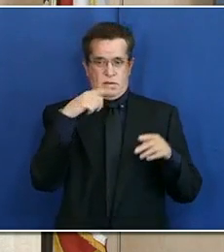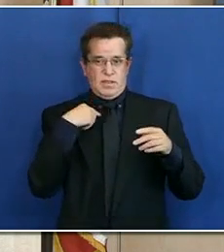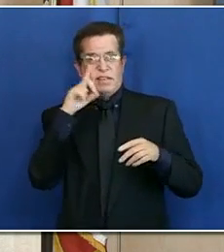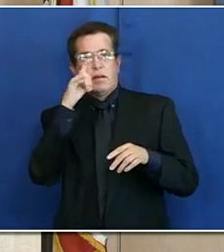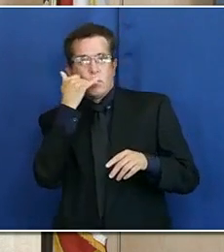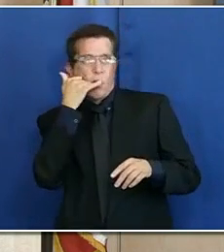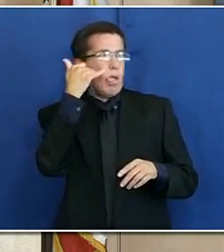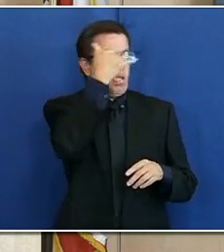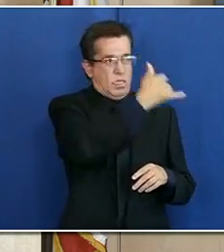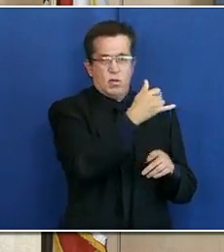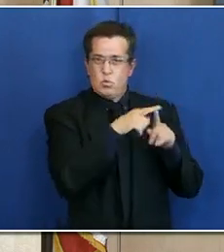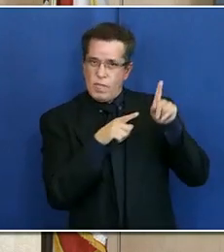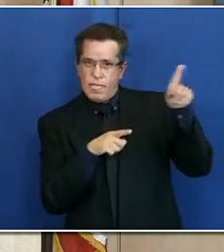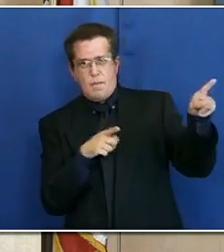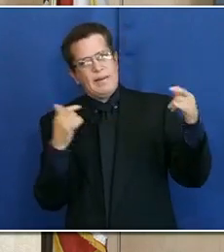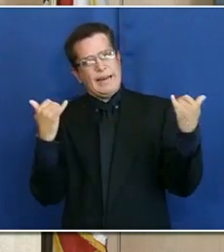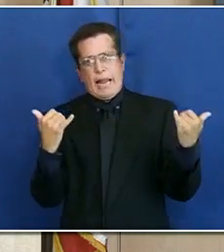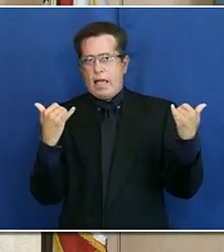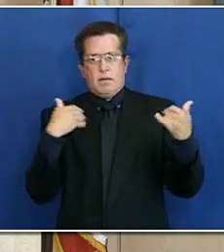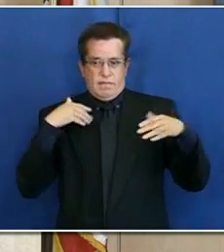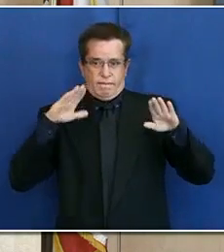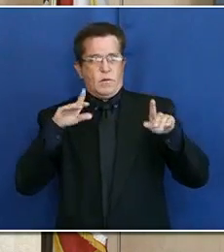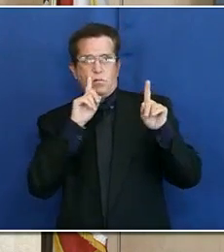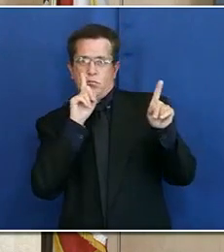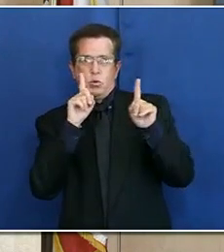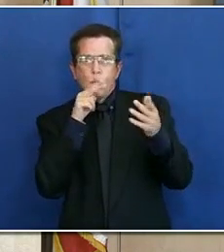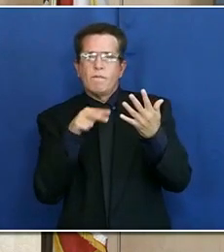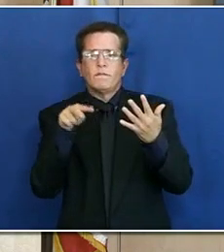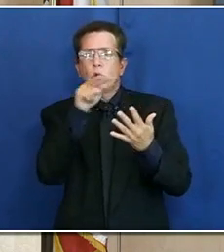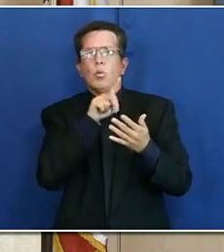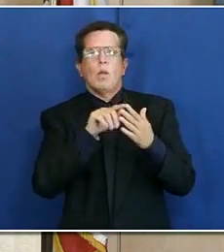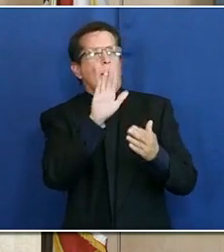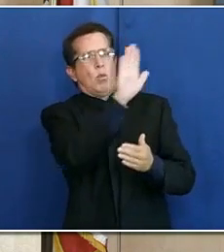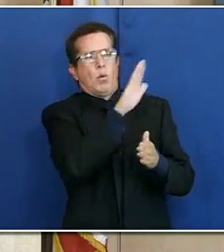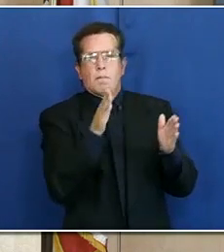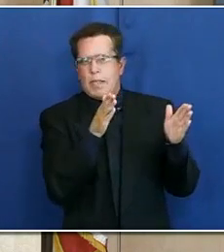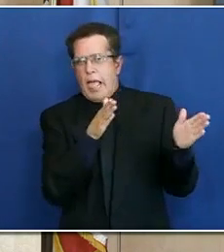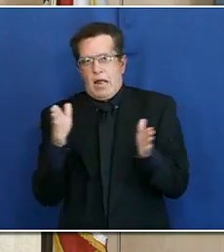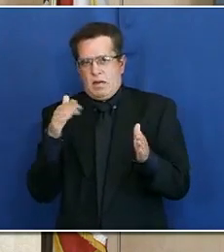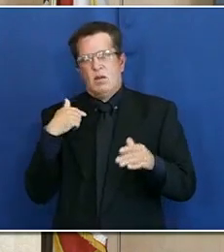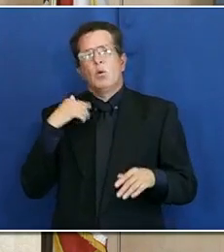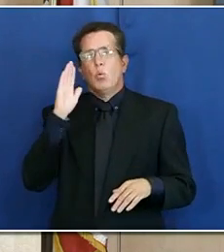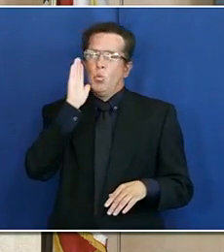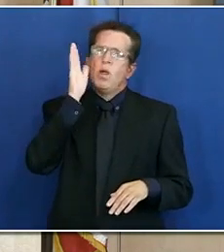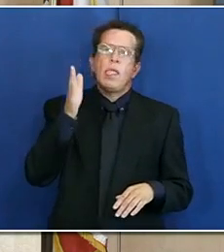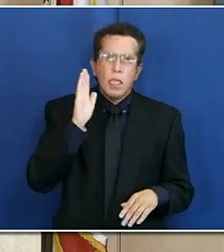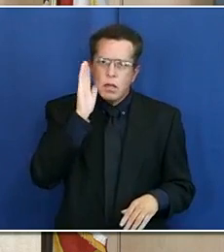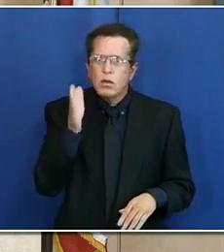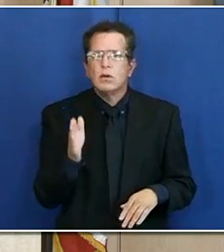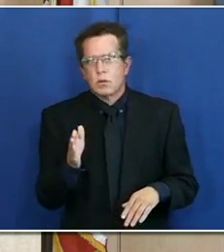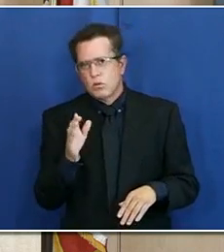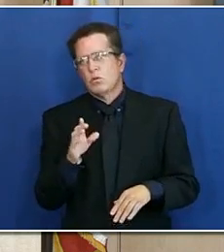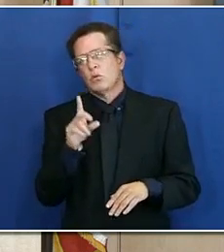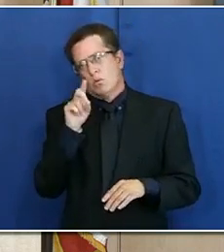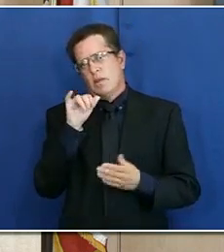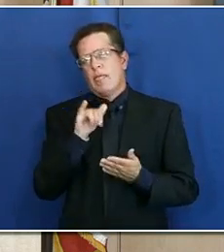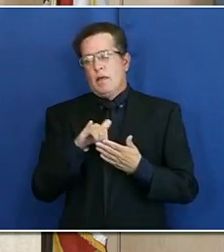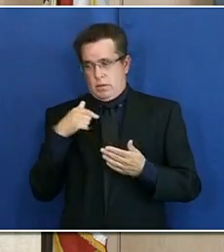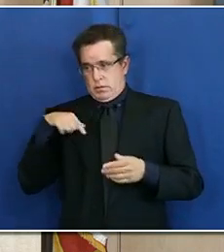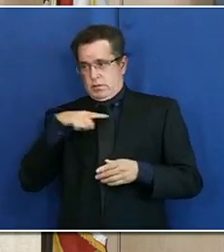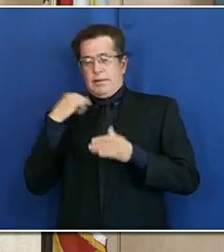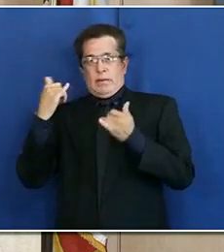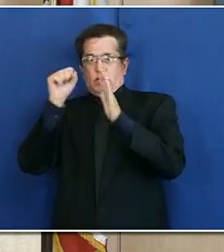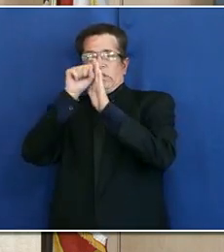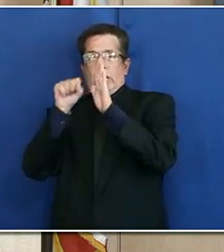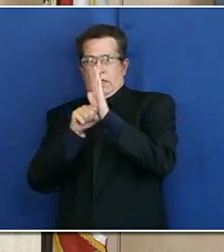myself and my team, have not had the opportunity yet to review that plan, and we'll seek to do that. I can tell you that the state is looking